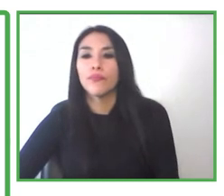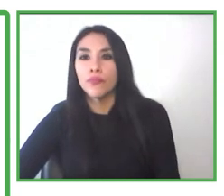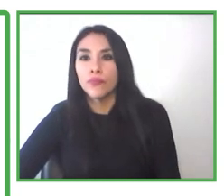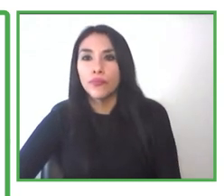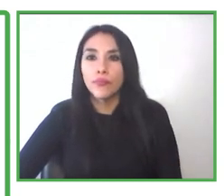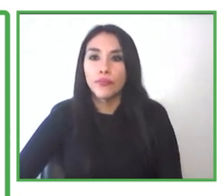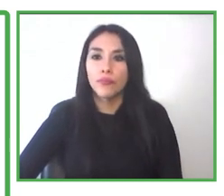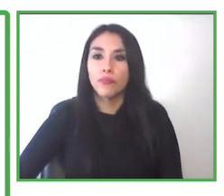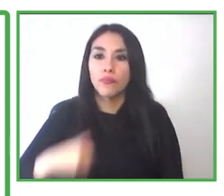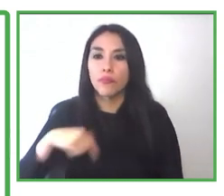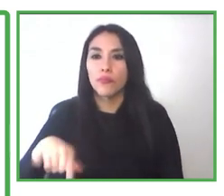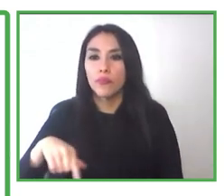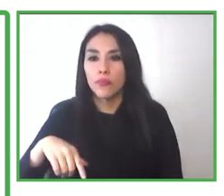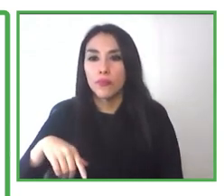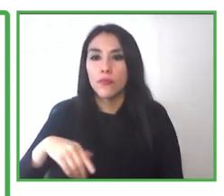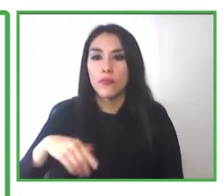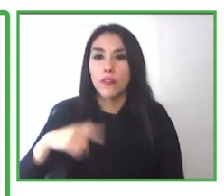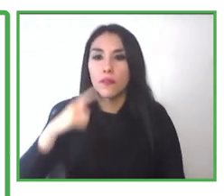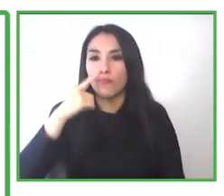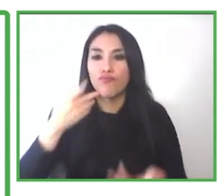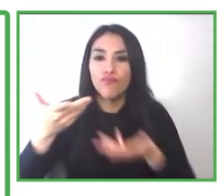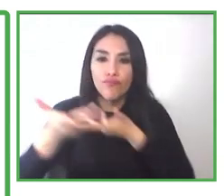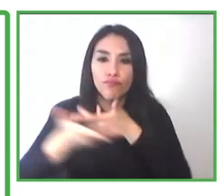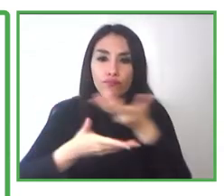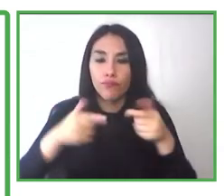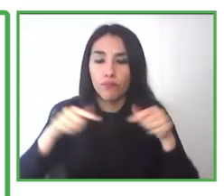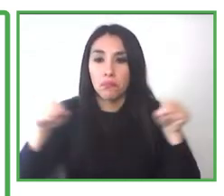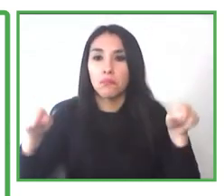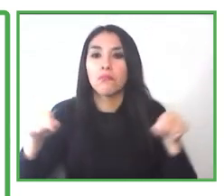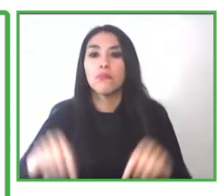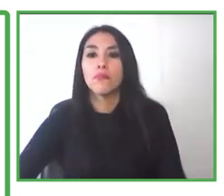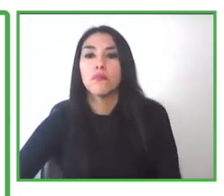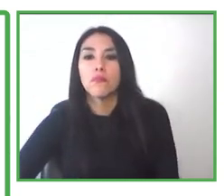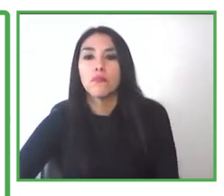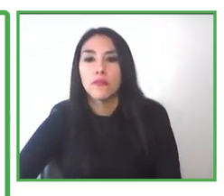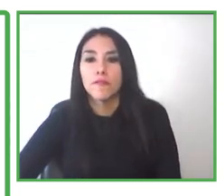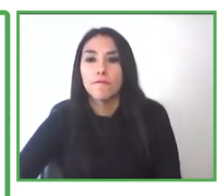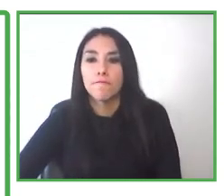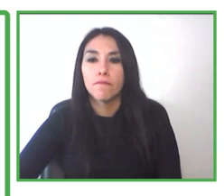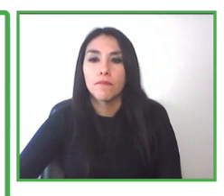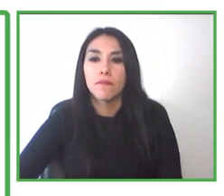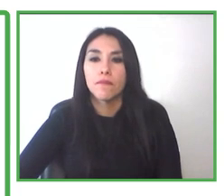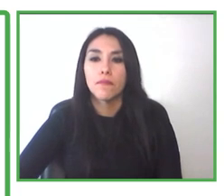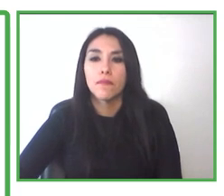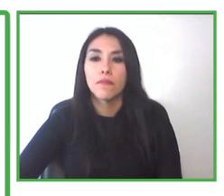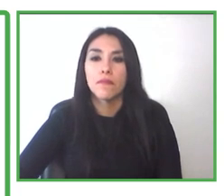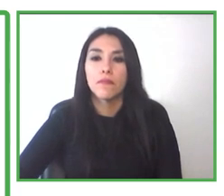So we, we, wanted to share with Ceci also some of the,